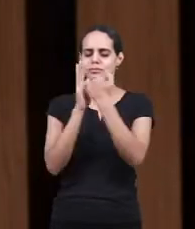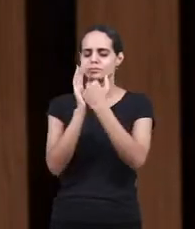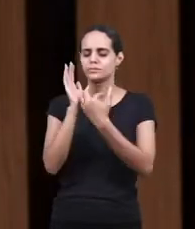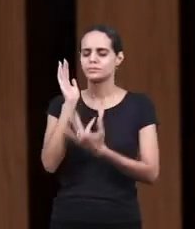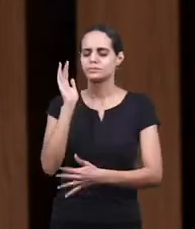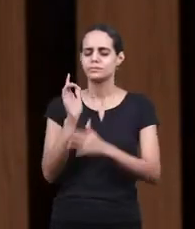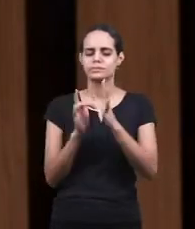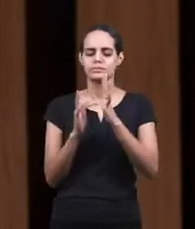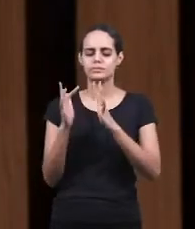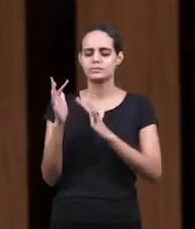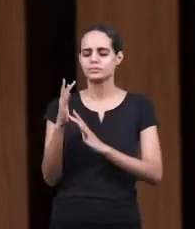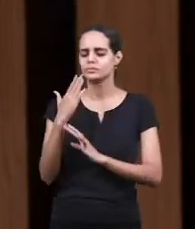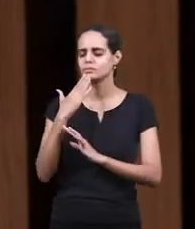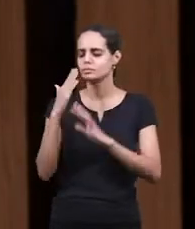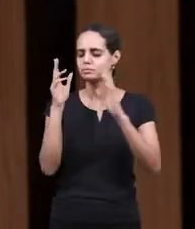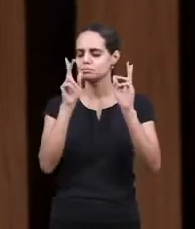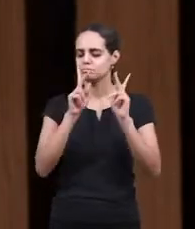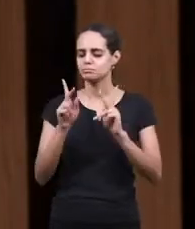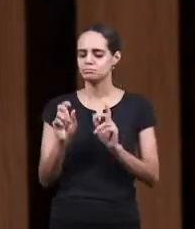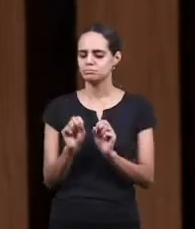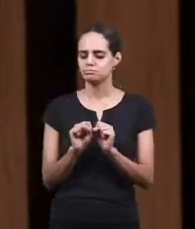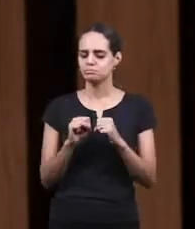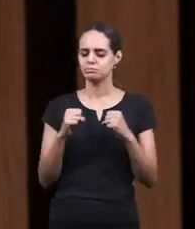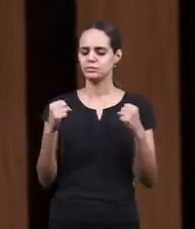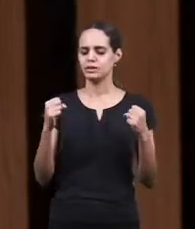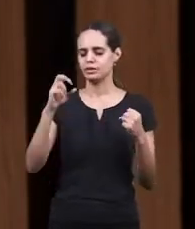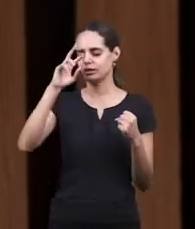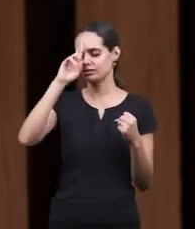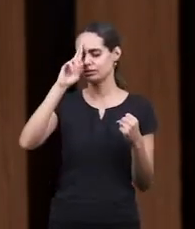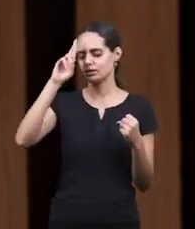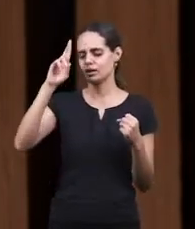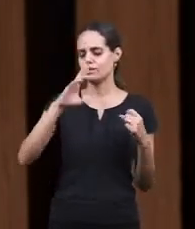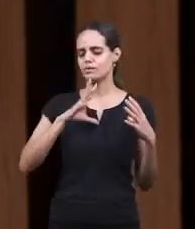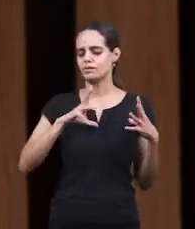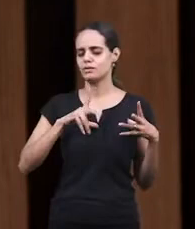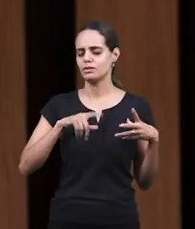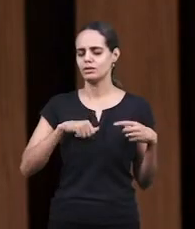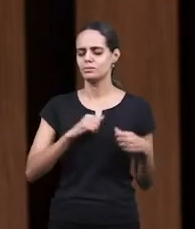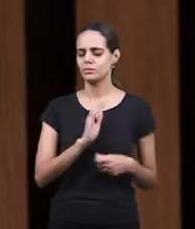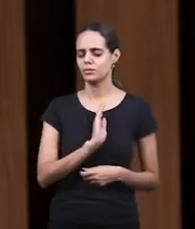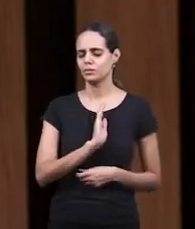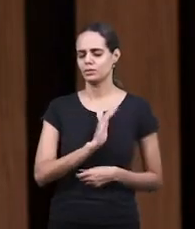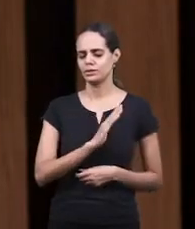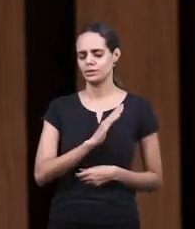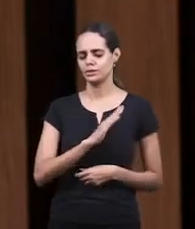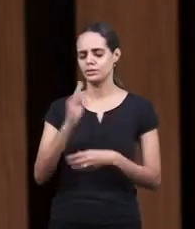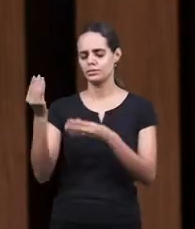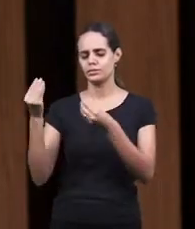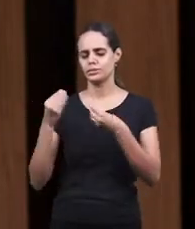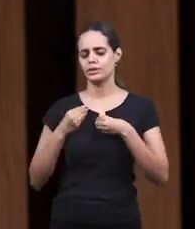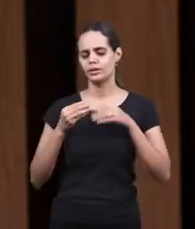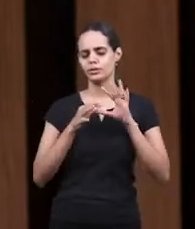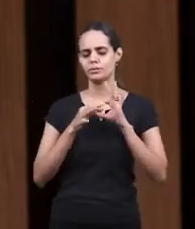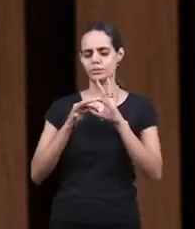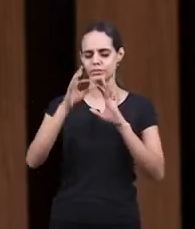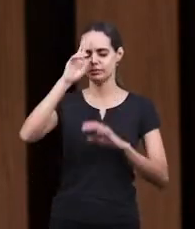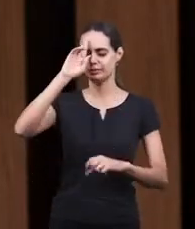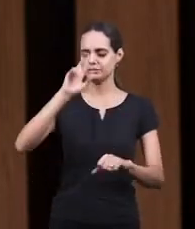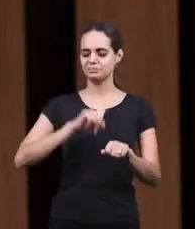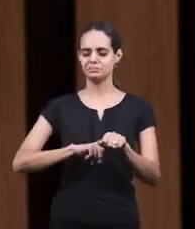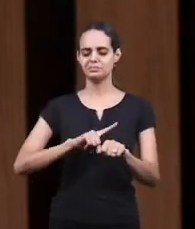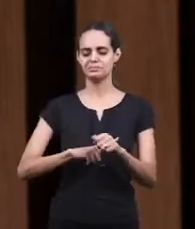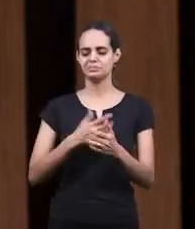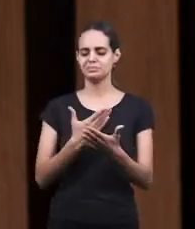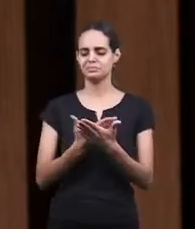asking for peace Lord clean our hearts give us fellowship with the Lord